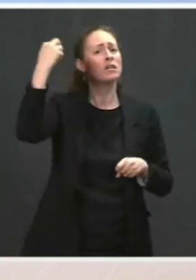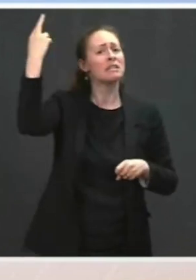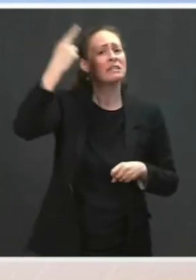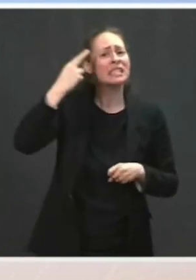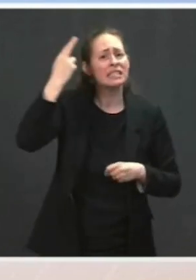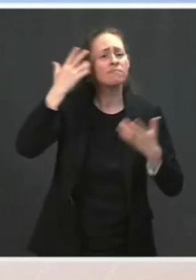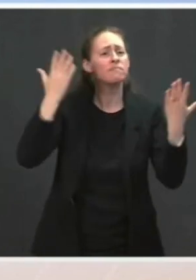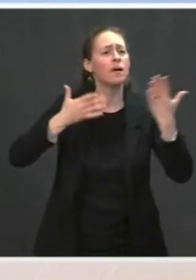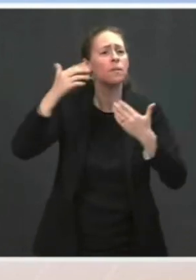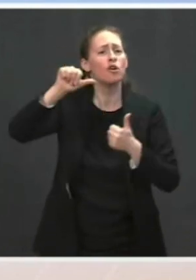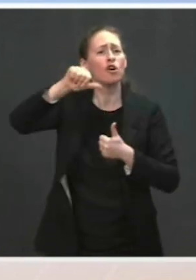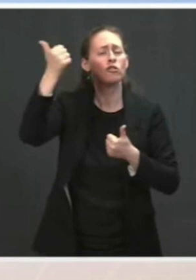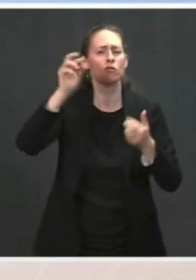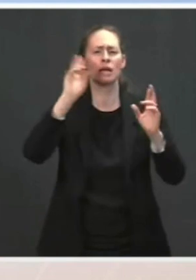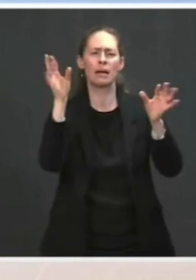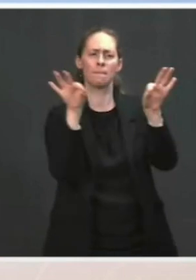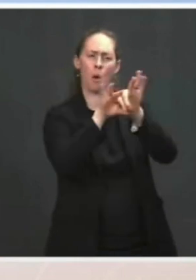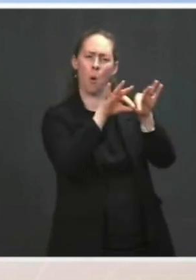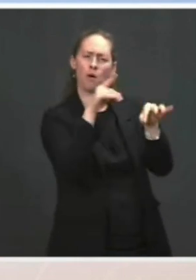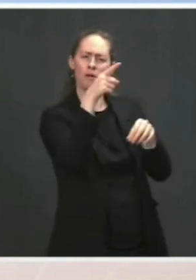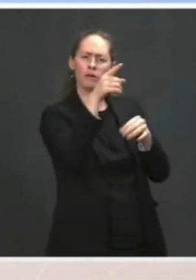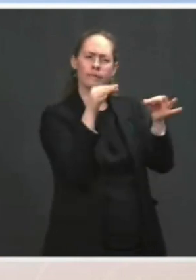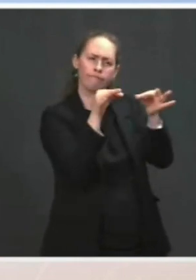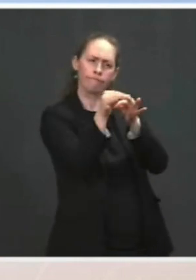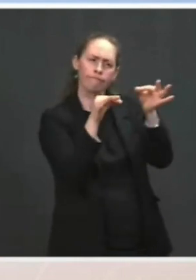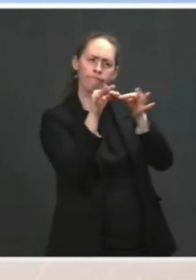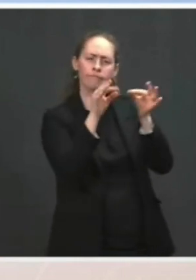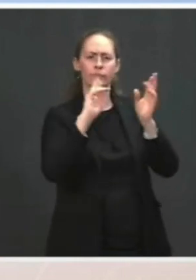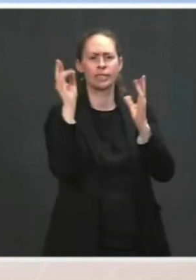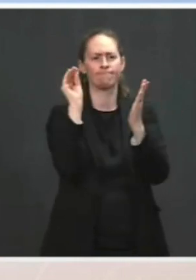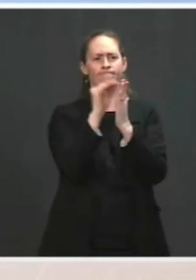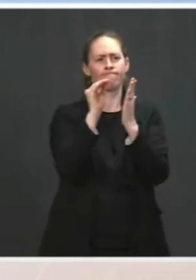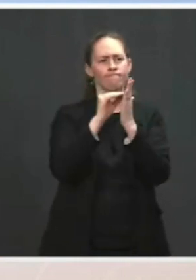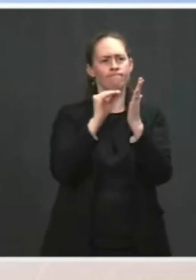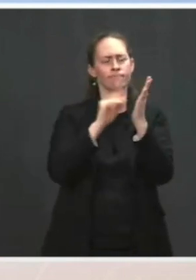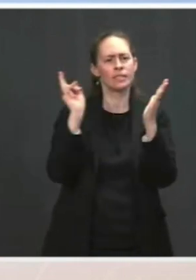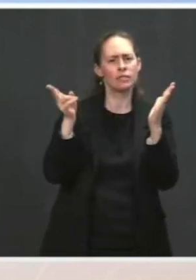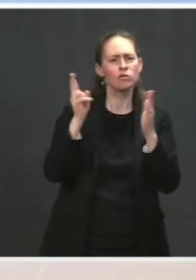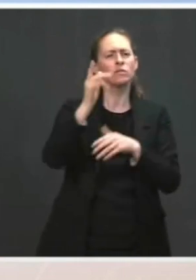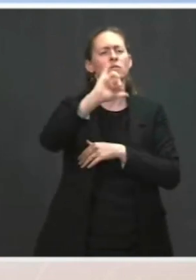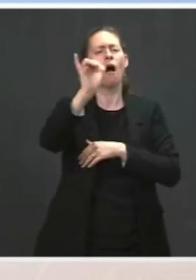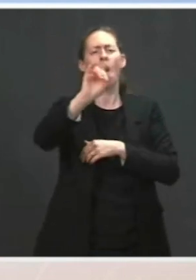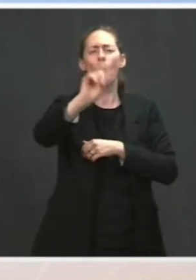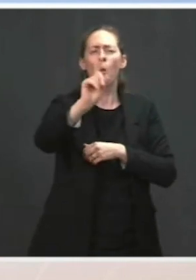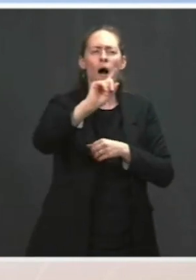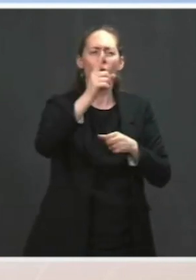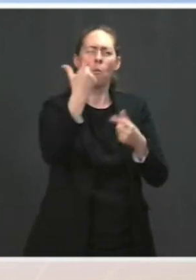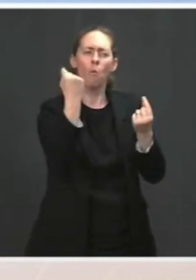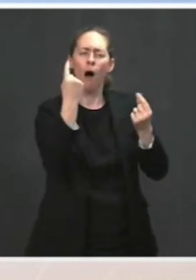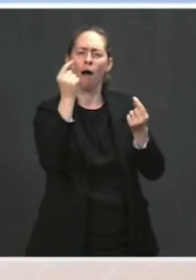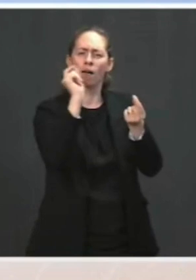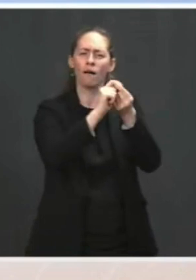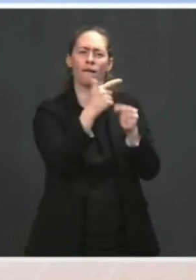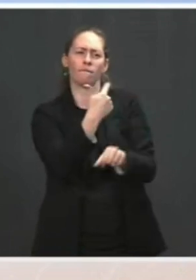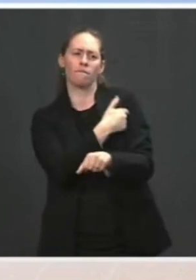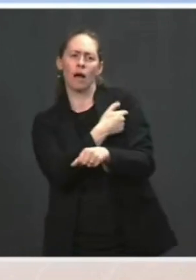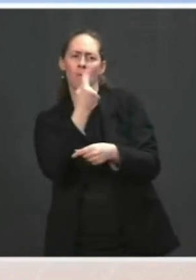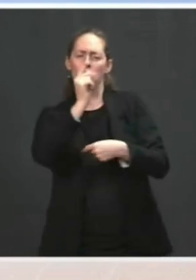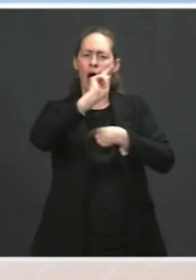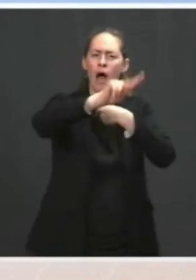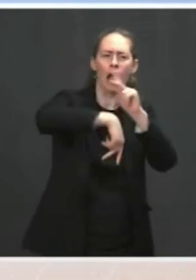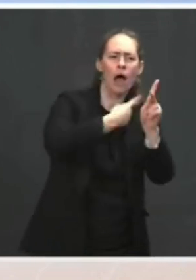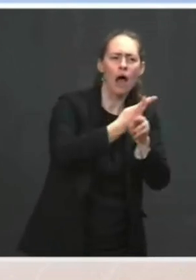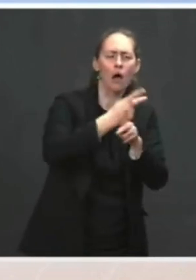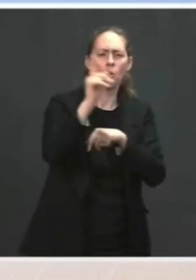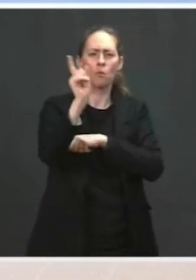physicians to take a history of a recent vaccination. That would be important. So the pause not only allows us to take a